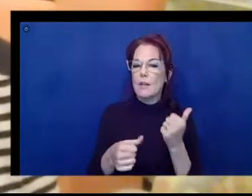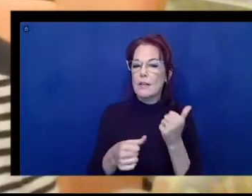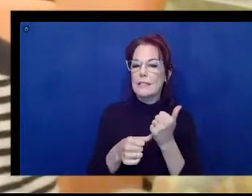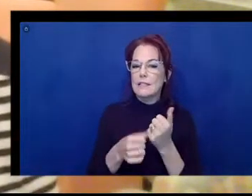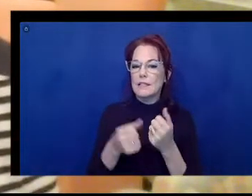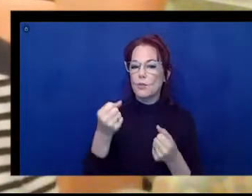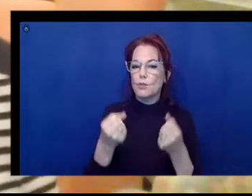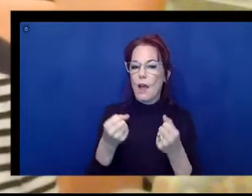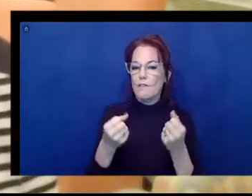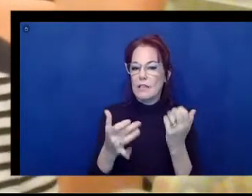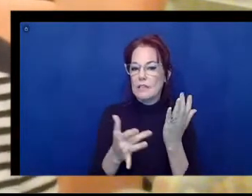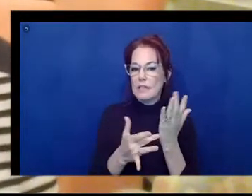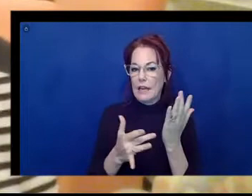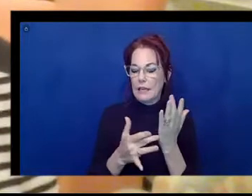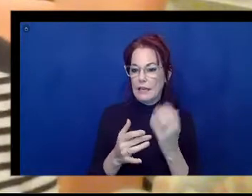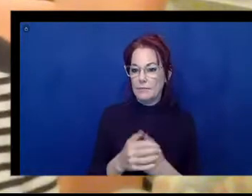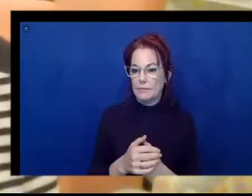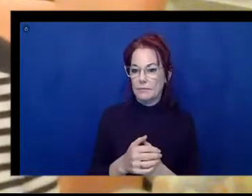return home?